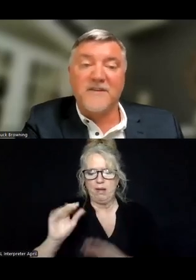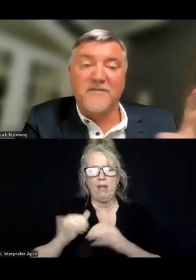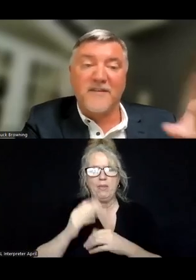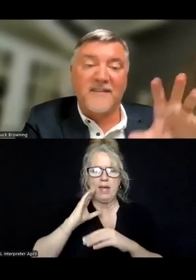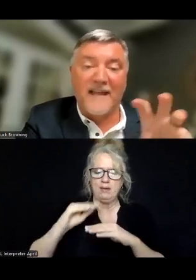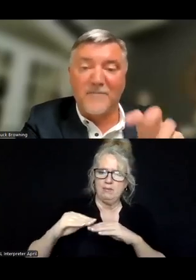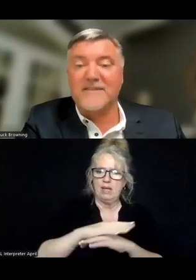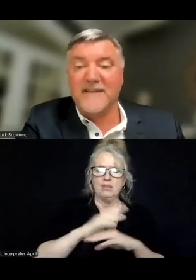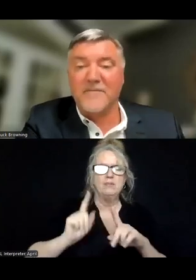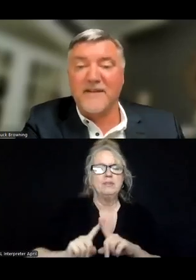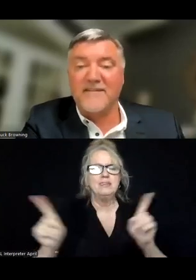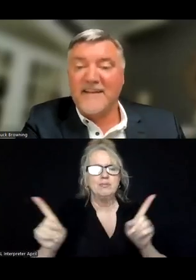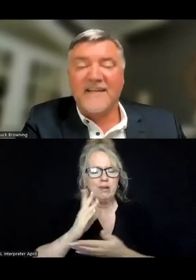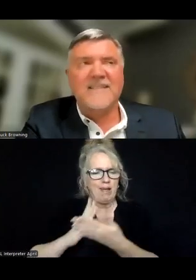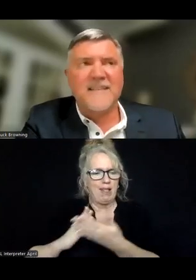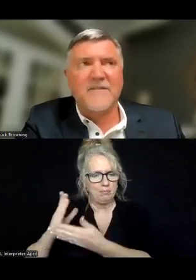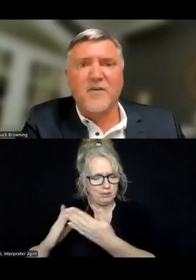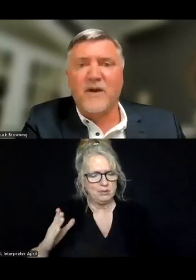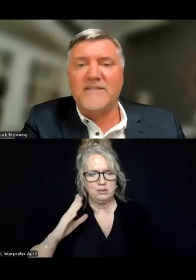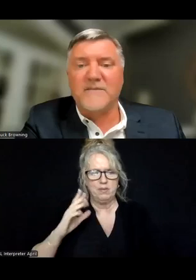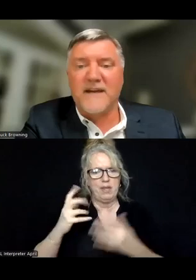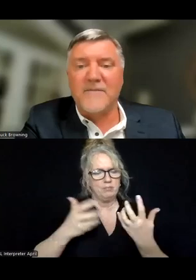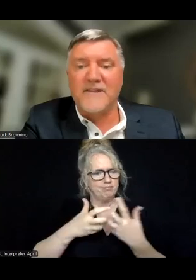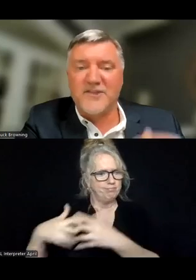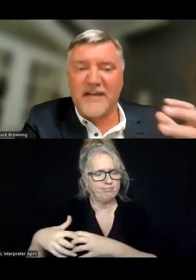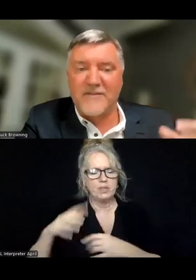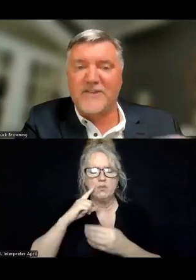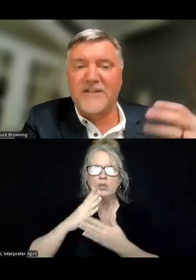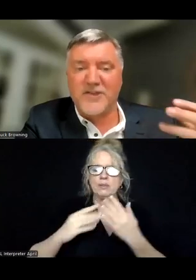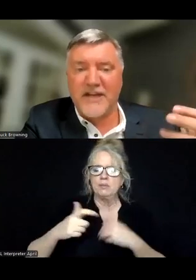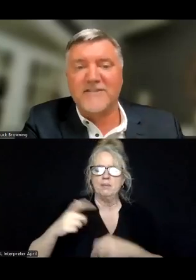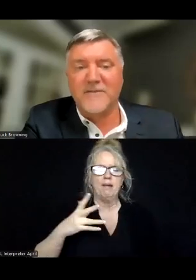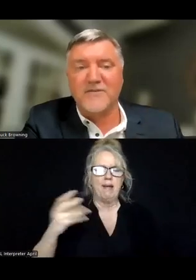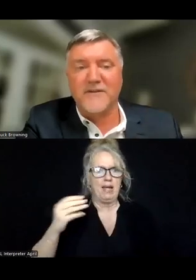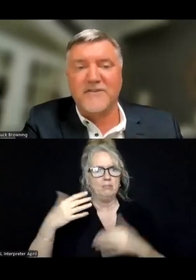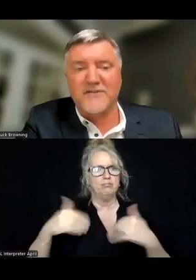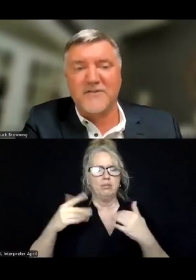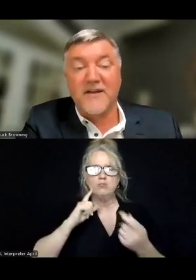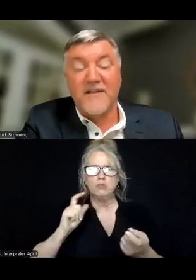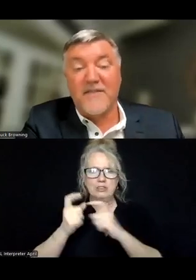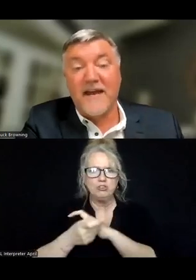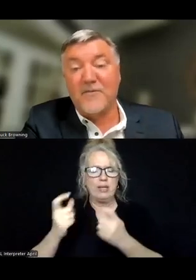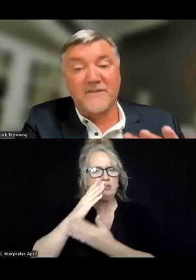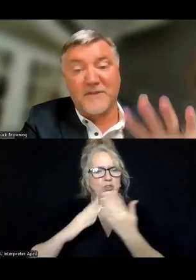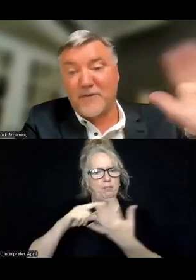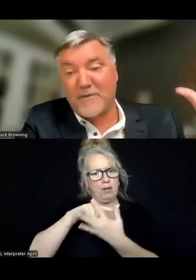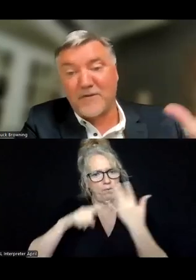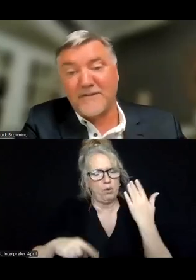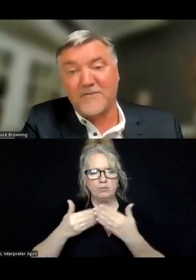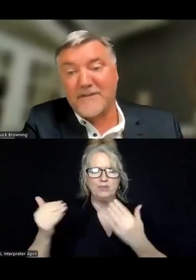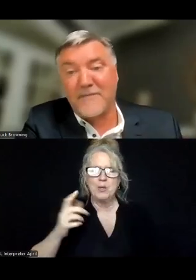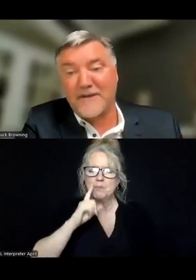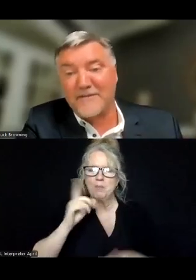some different elements that have been in sync for quite some time and how that has changed some of those features. So that was